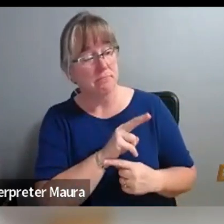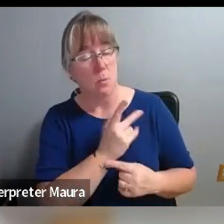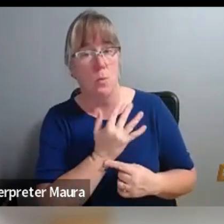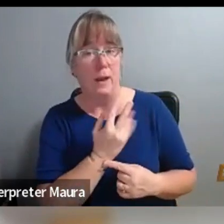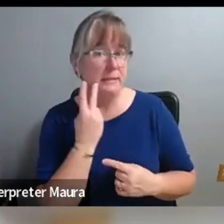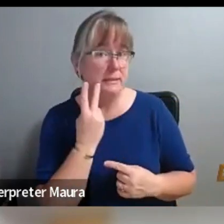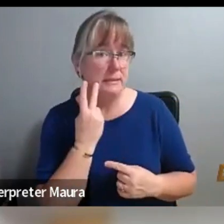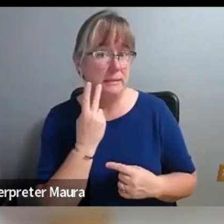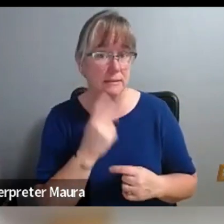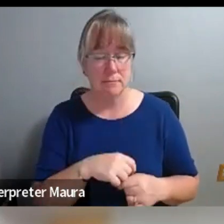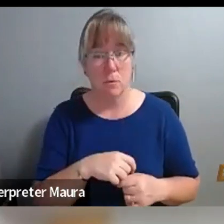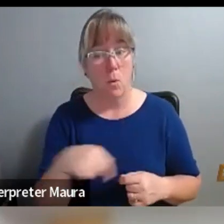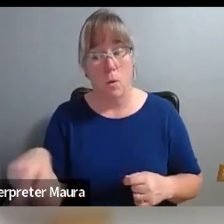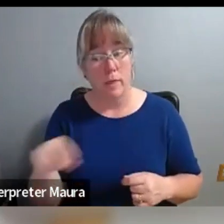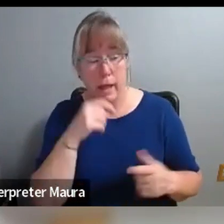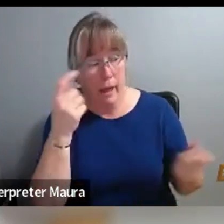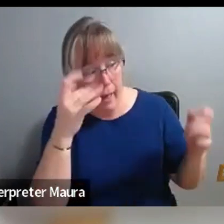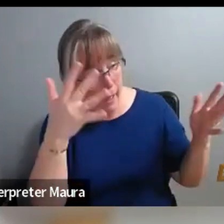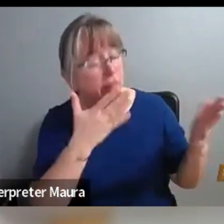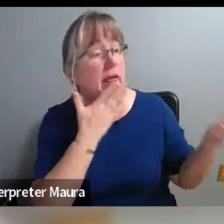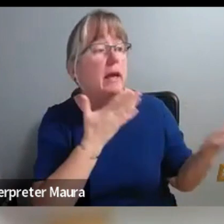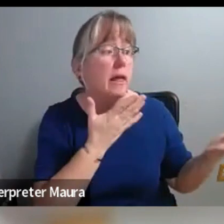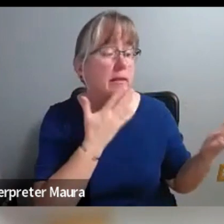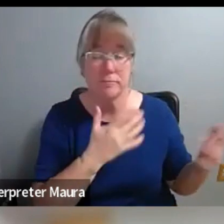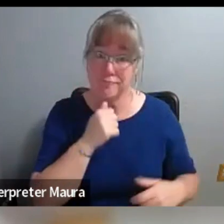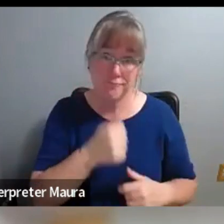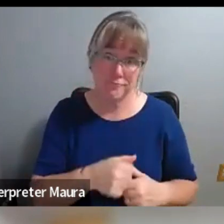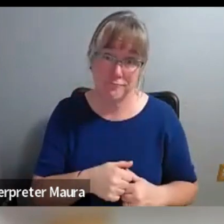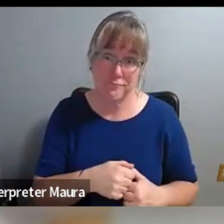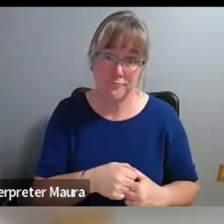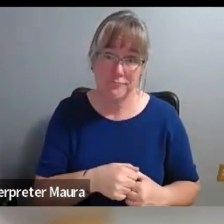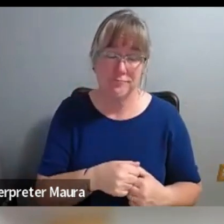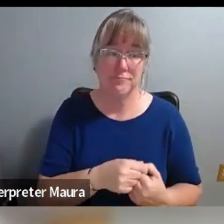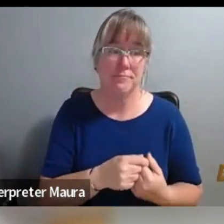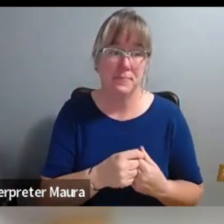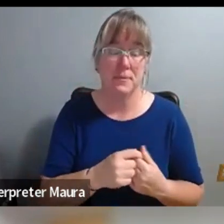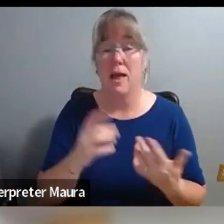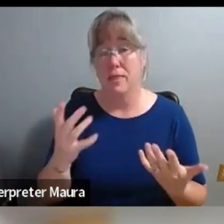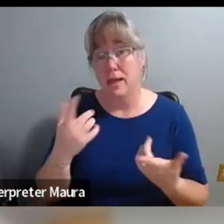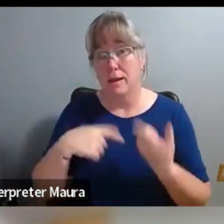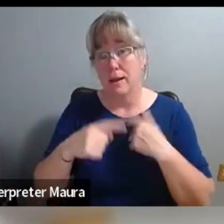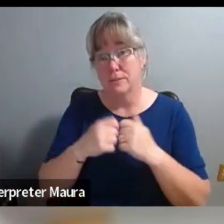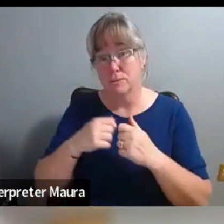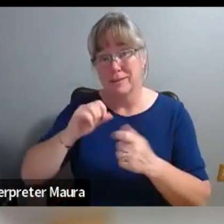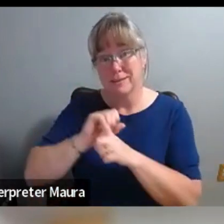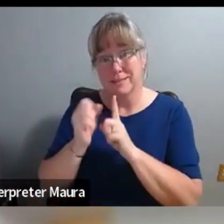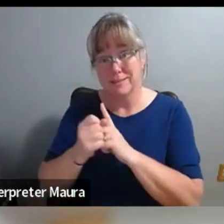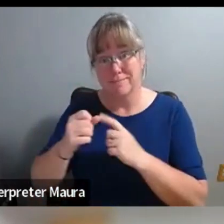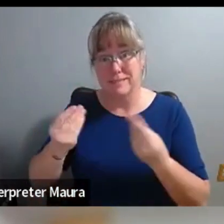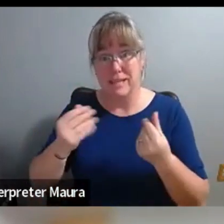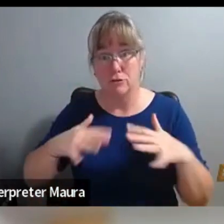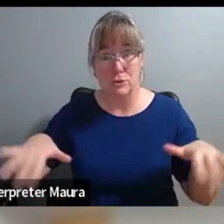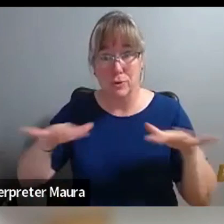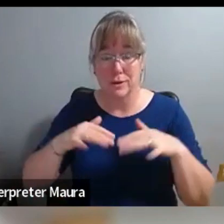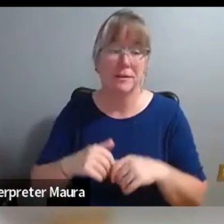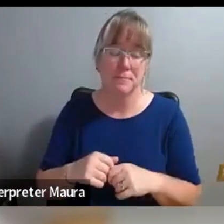get celebrated or get credit for. And unfortunately that, that comes with the territory if you're serious about